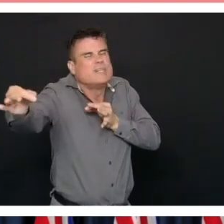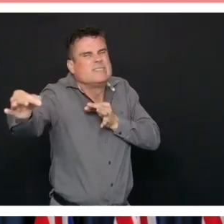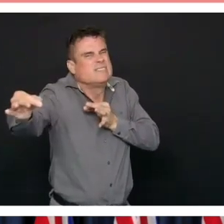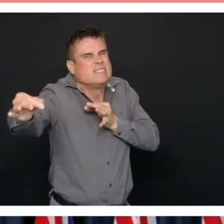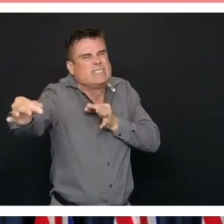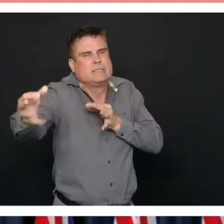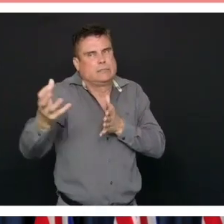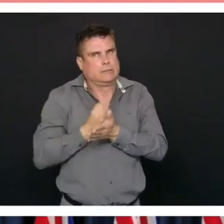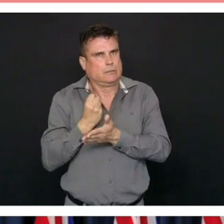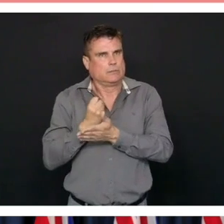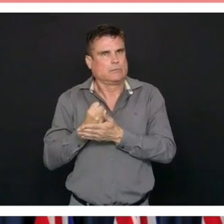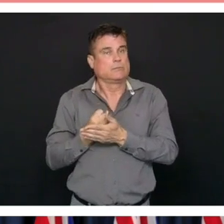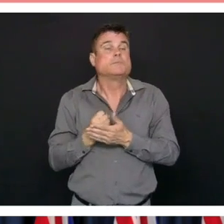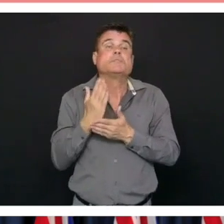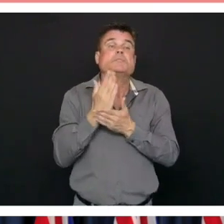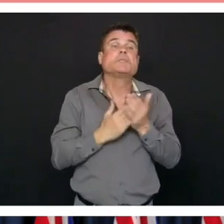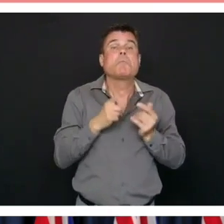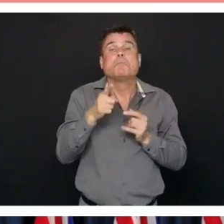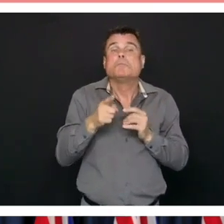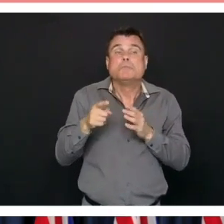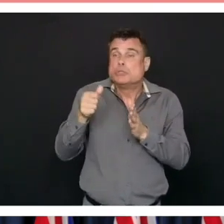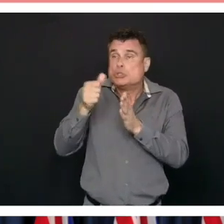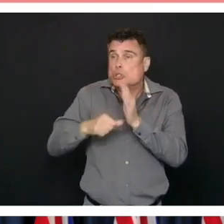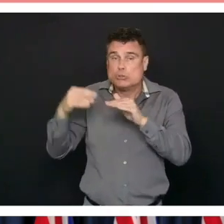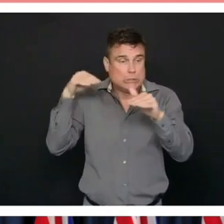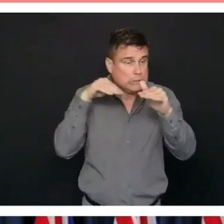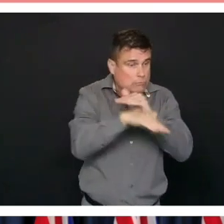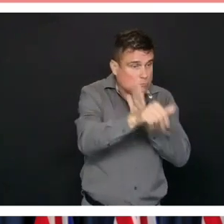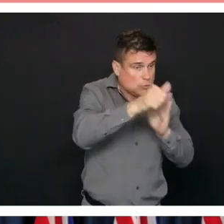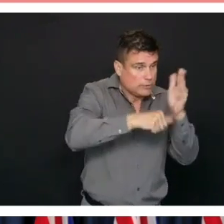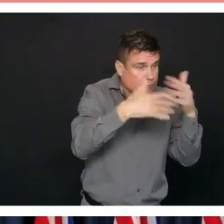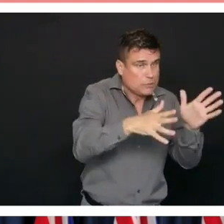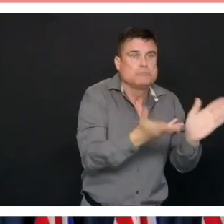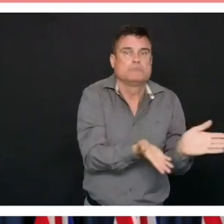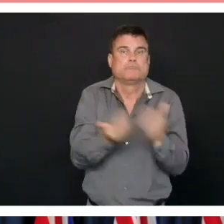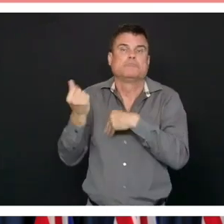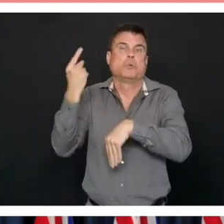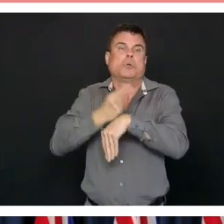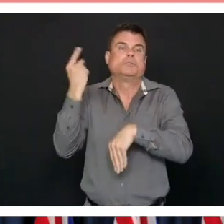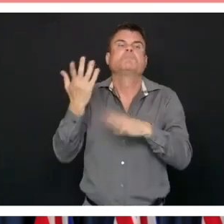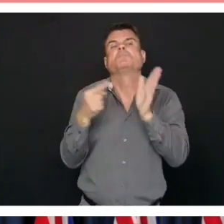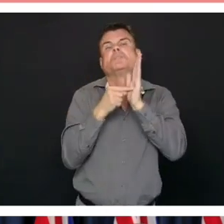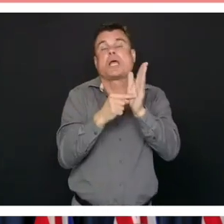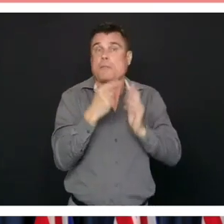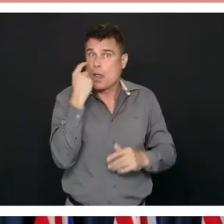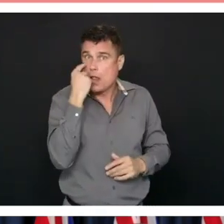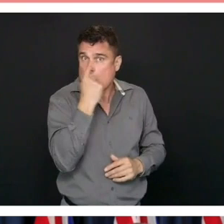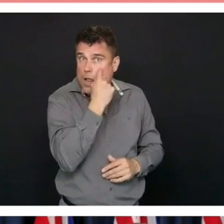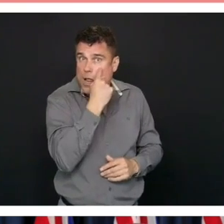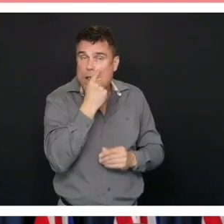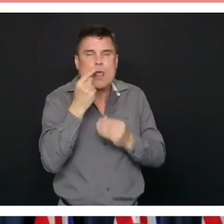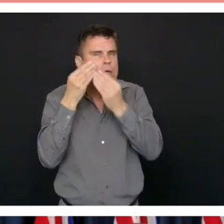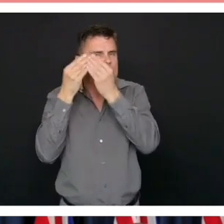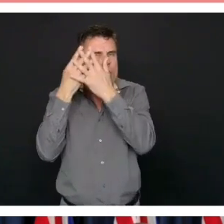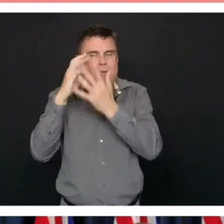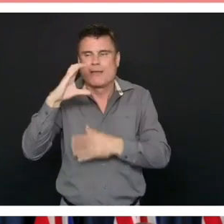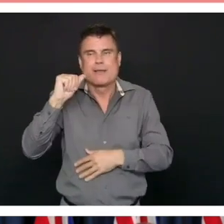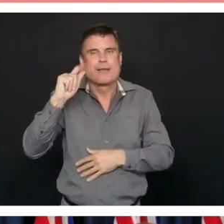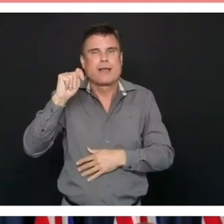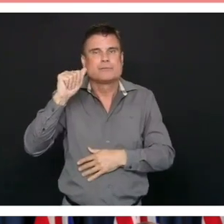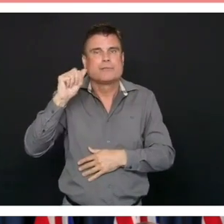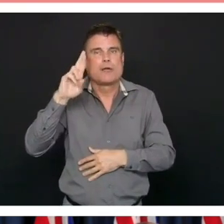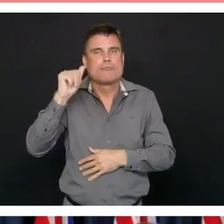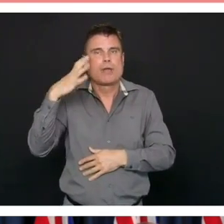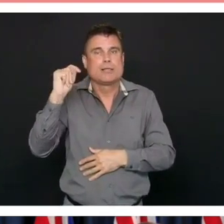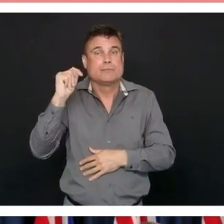hospital. Like many programs and services impacted by COVID-19, the delivery of this plan also requires added financial support.